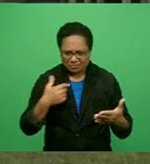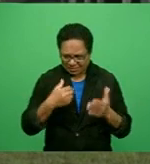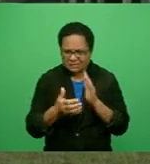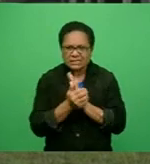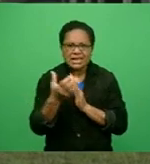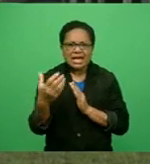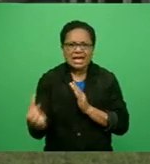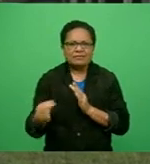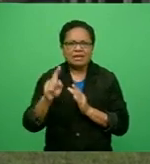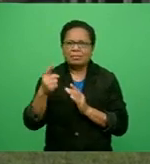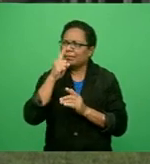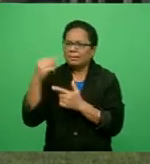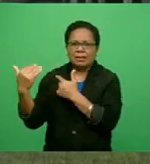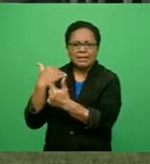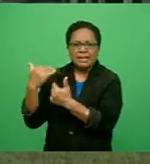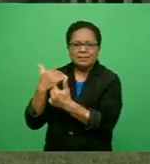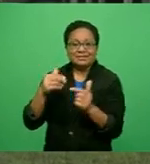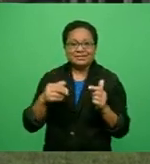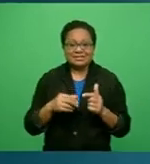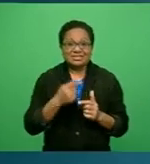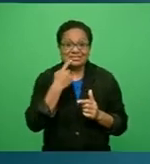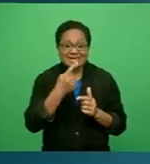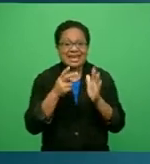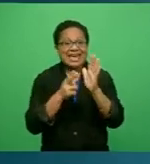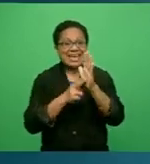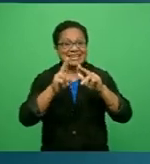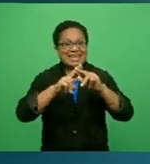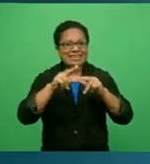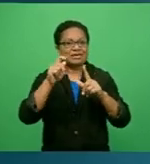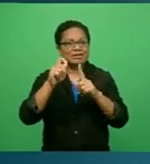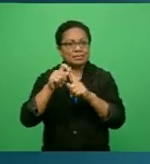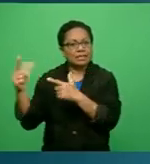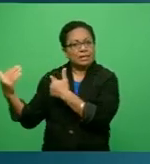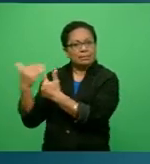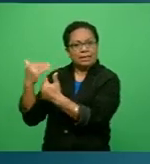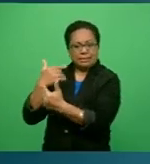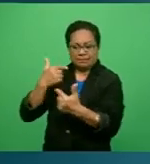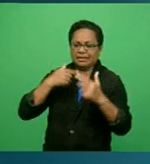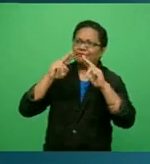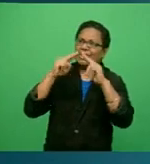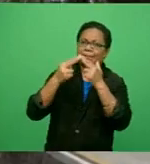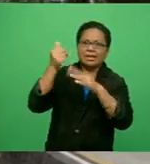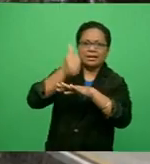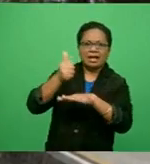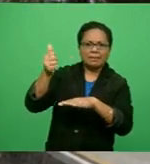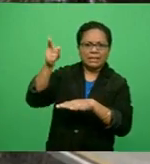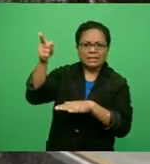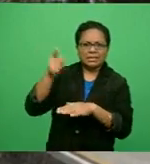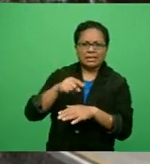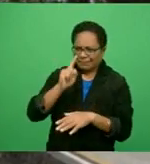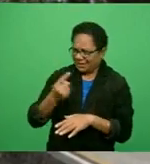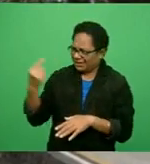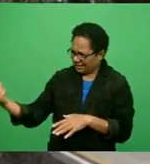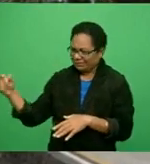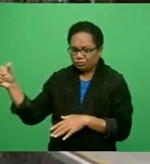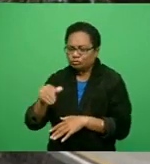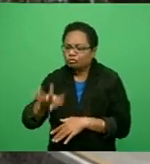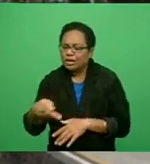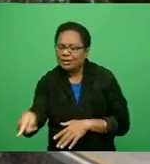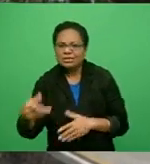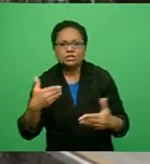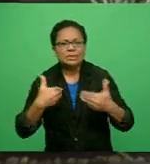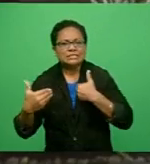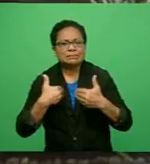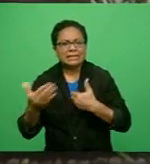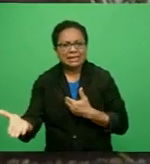people. He adds the NFP is quick to point fingers and allege abuse of power, but it refuses to recognize concerns over